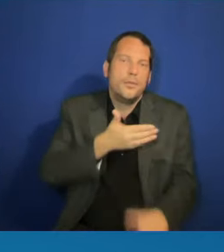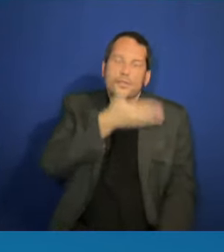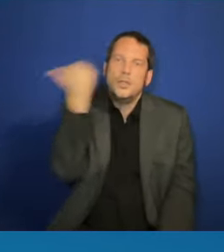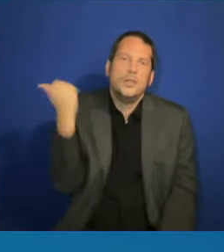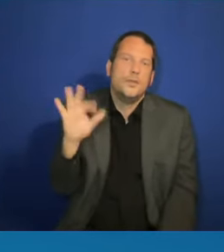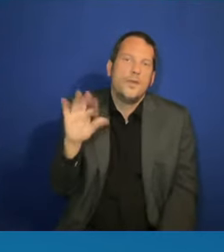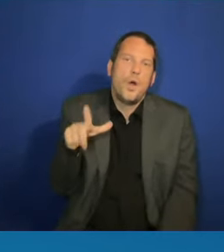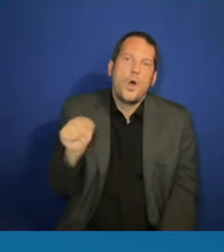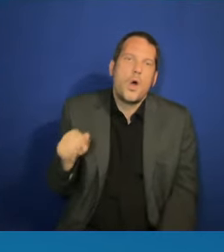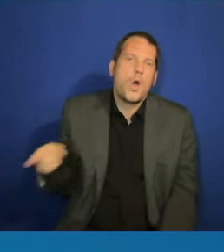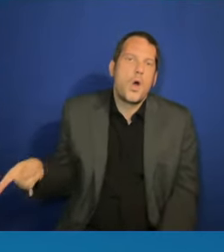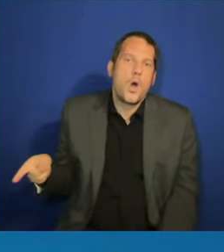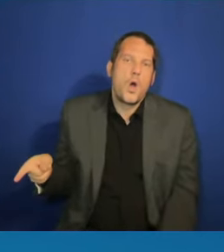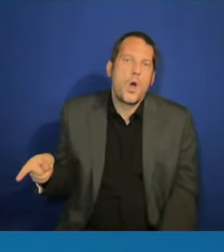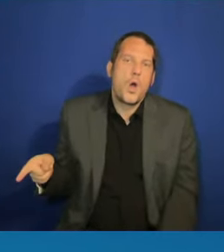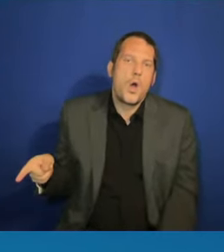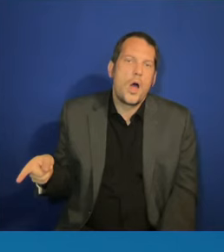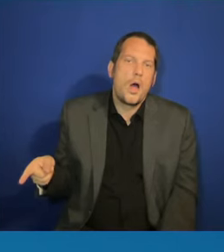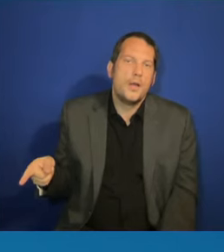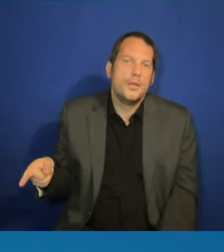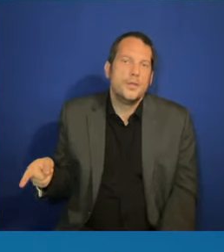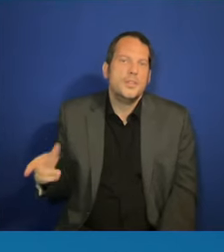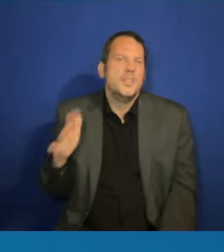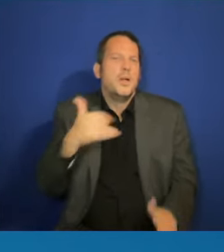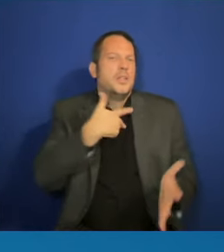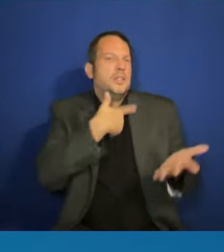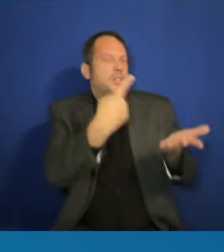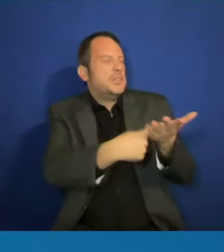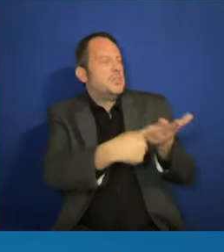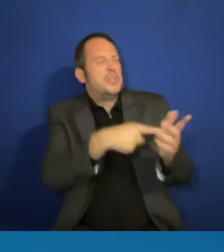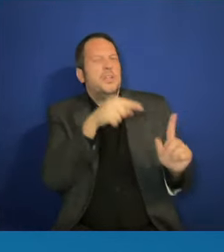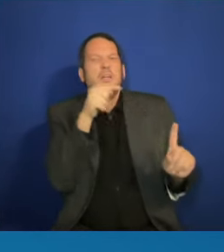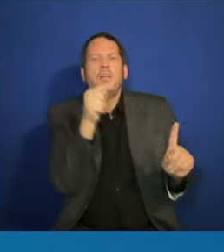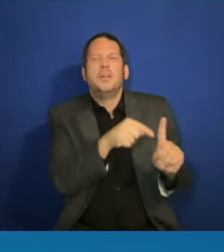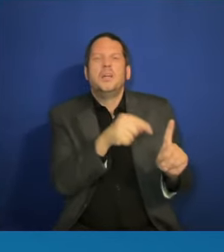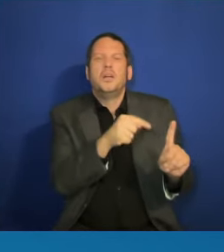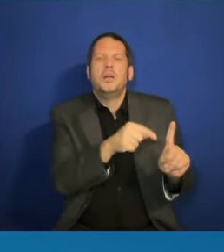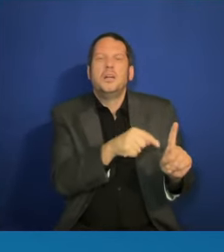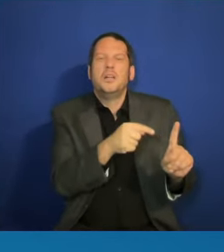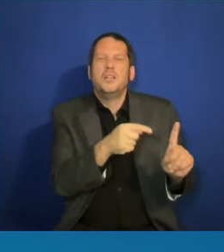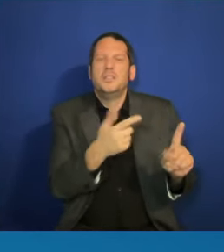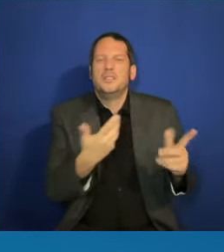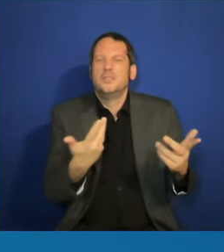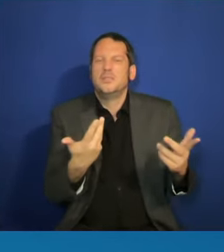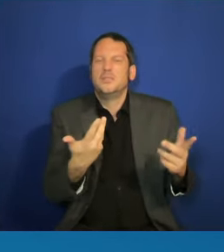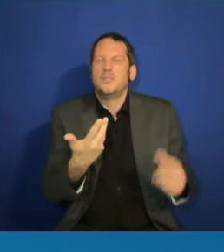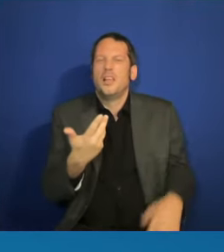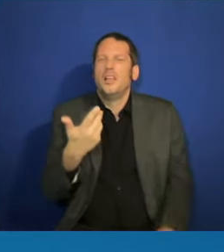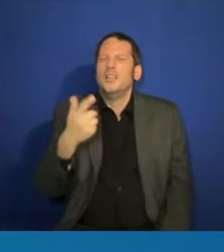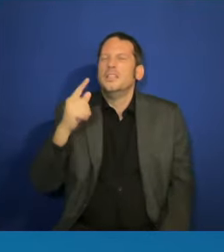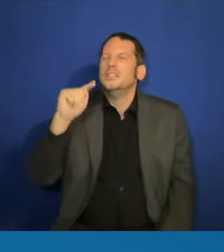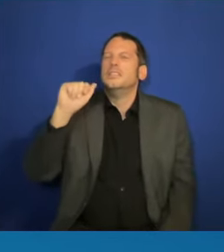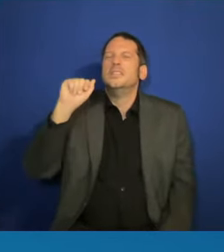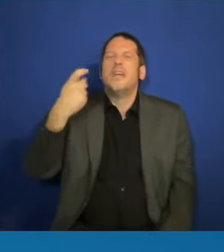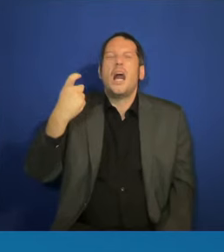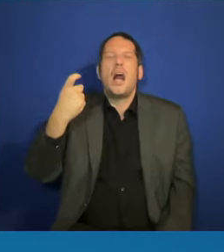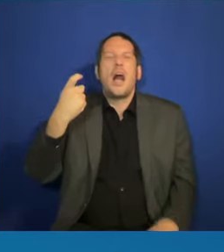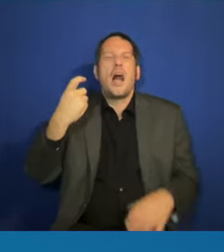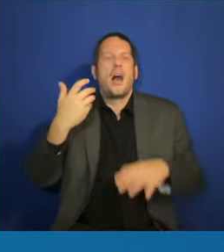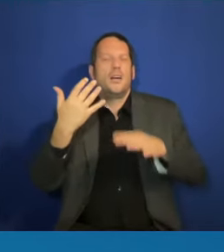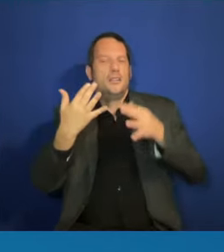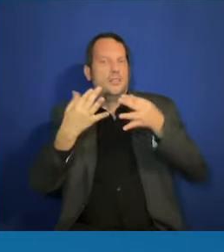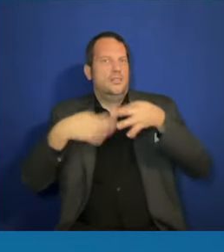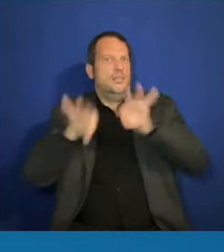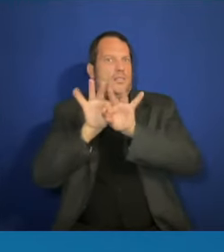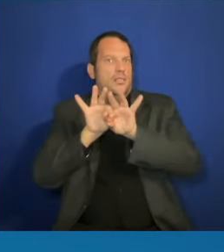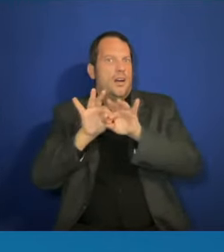Attacks on fundamental freedoms, including the right of our children and our nation to learn America's full